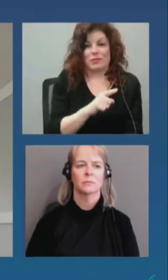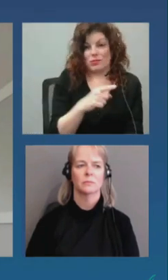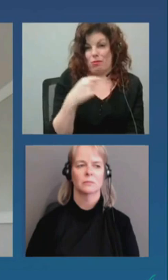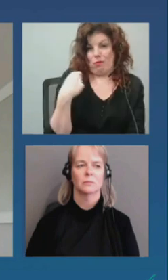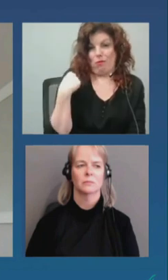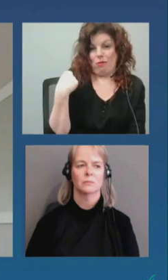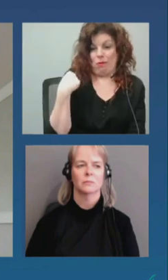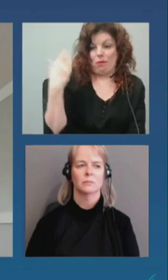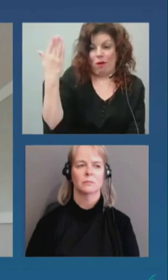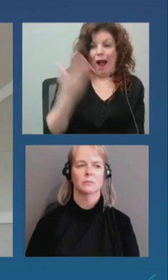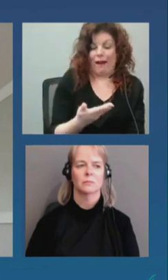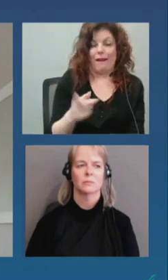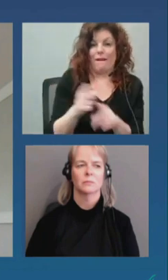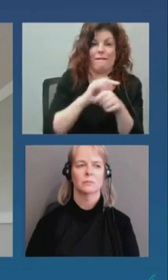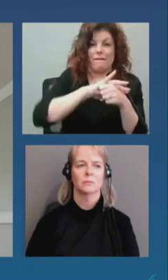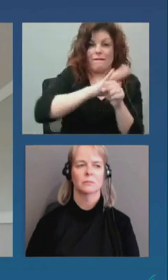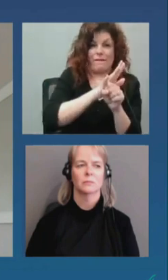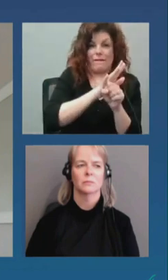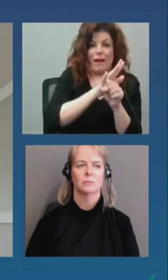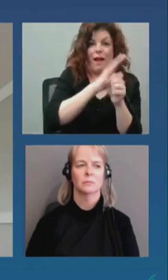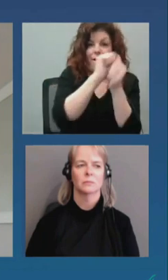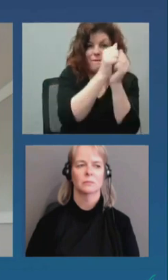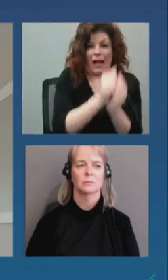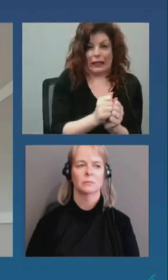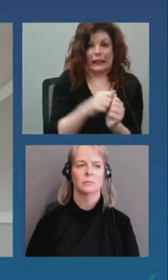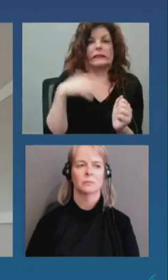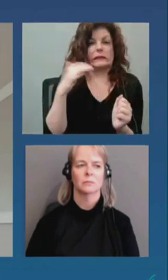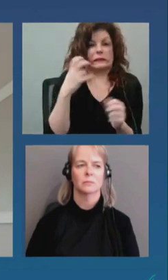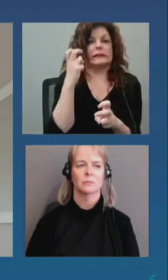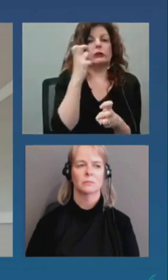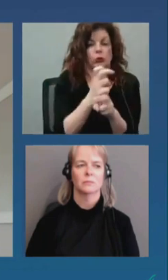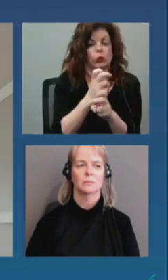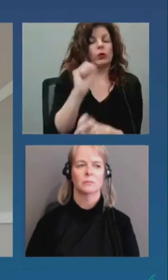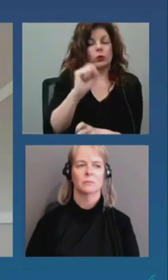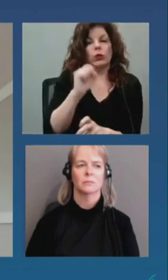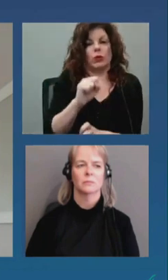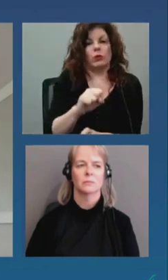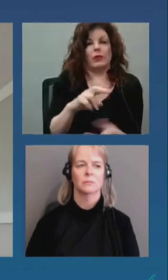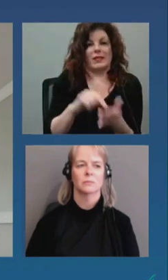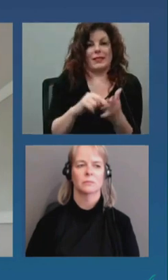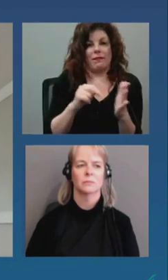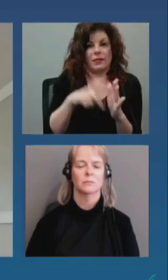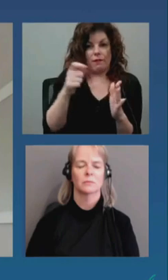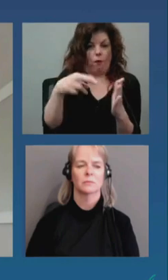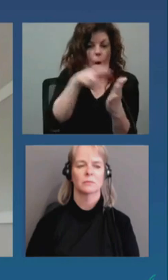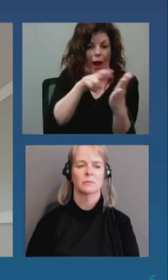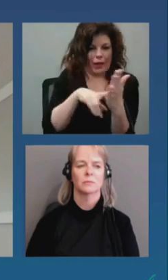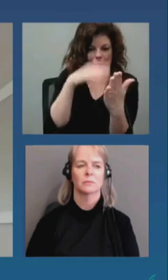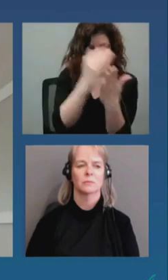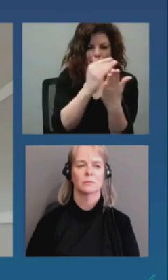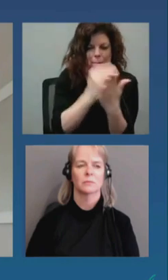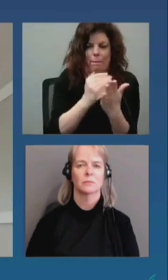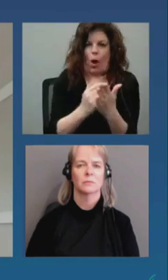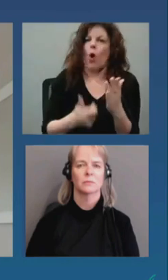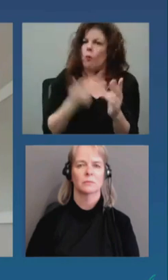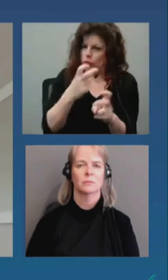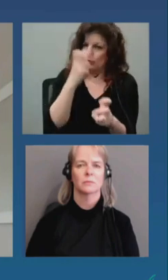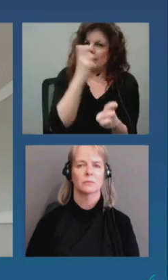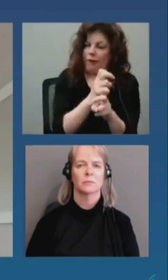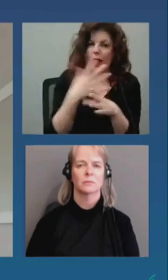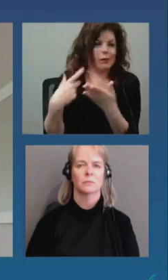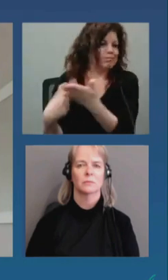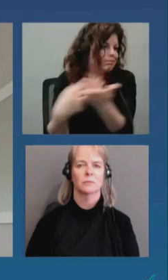préoccupants que c'est plus difficile ça demande des mesures plus strictes on a discuté ça